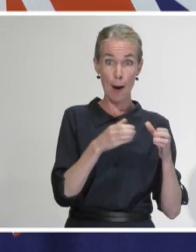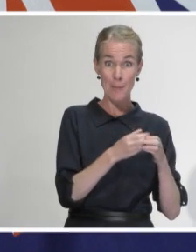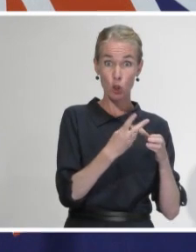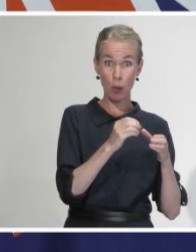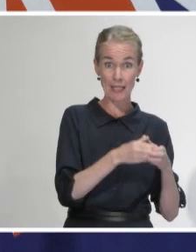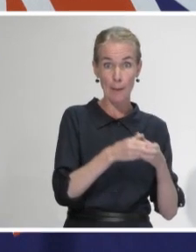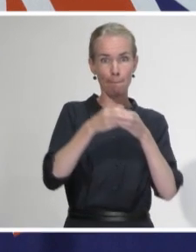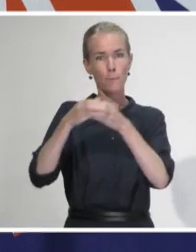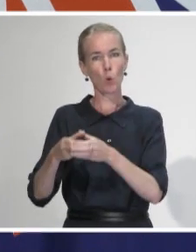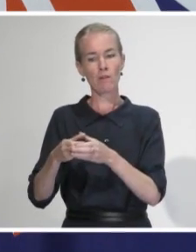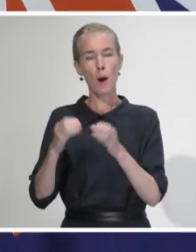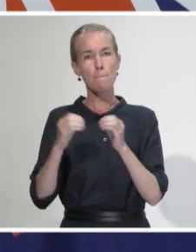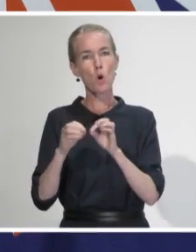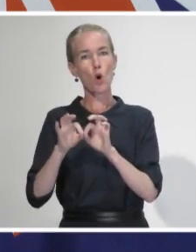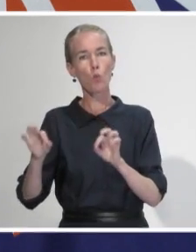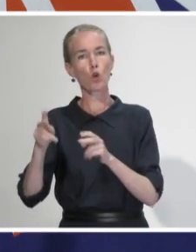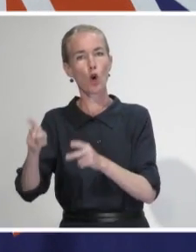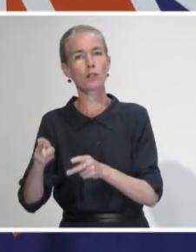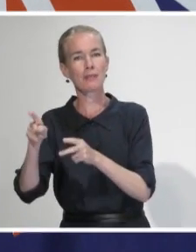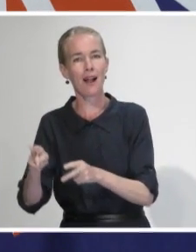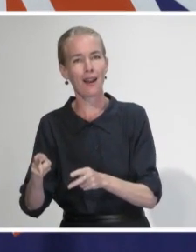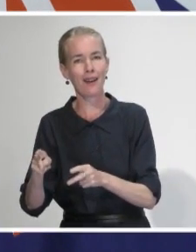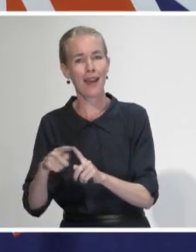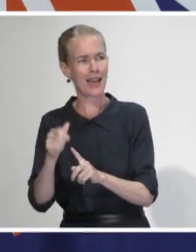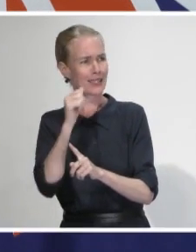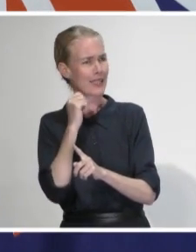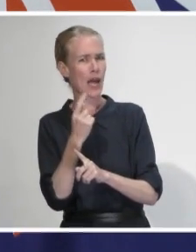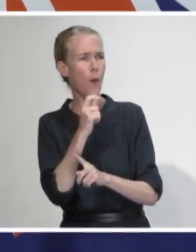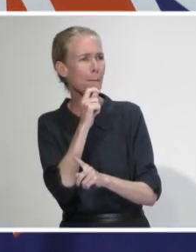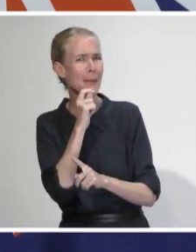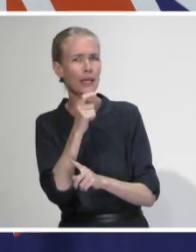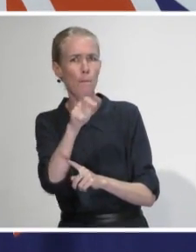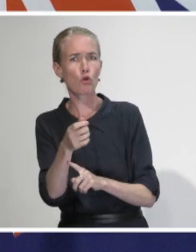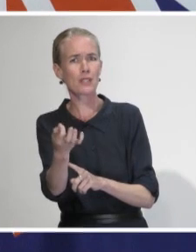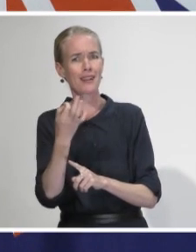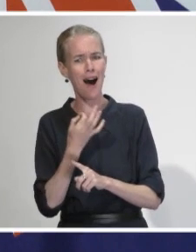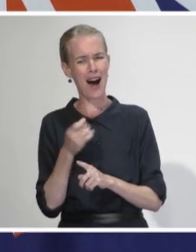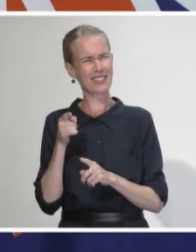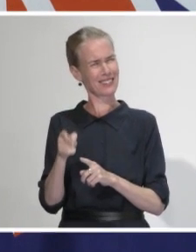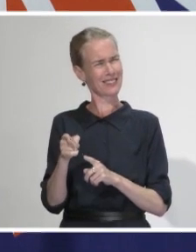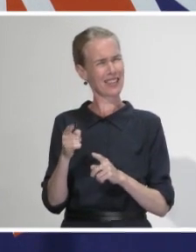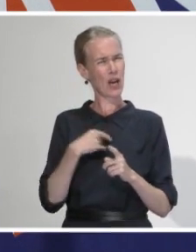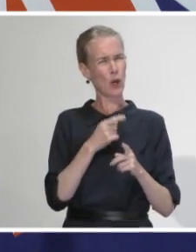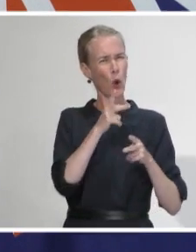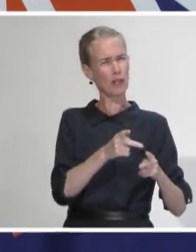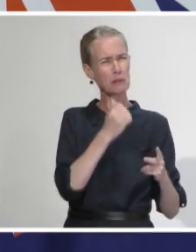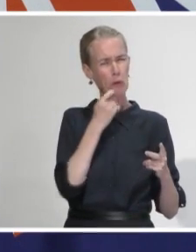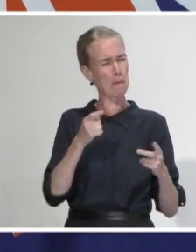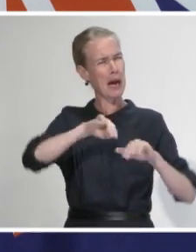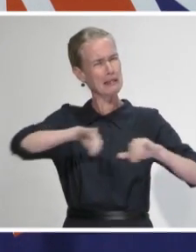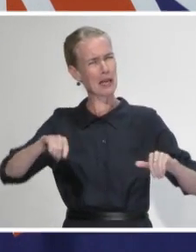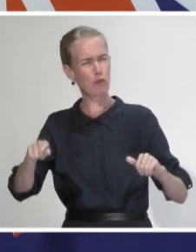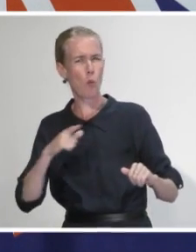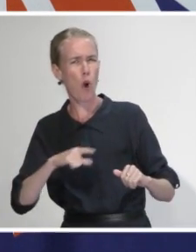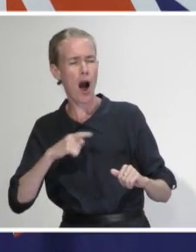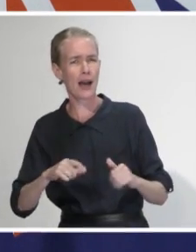they are not treated as hospital admissions. So the Rosewood residents were transferred to Burwood last week from what we would call a high